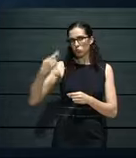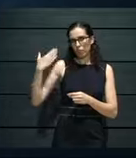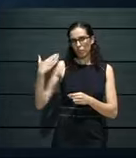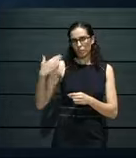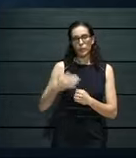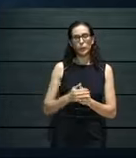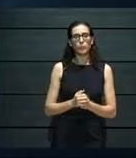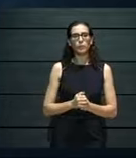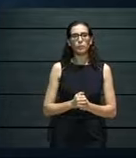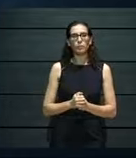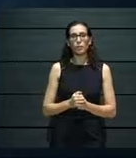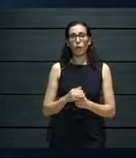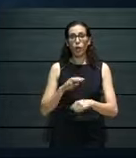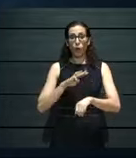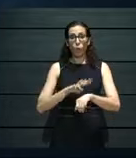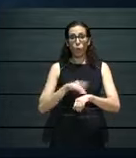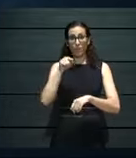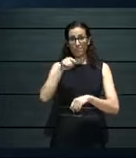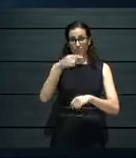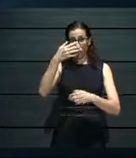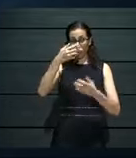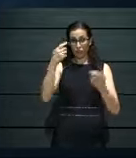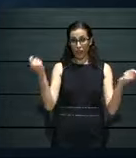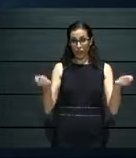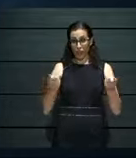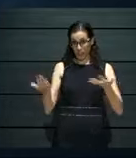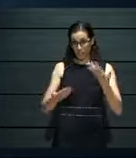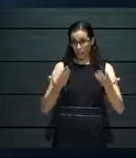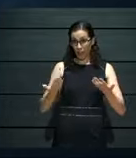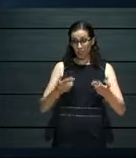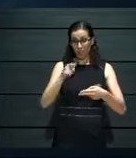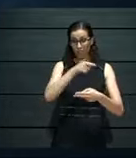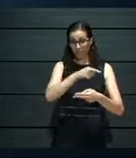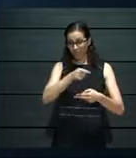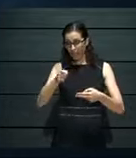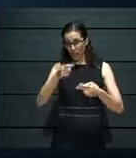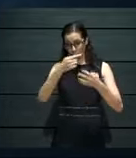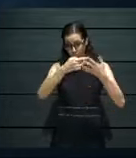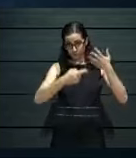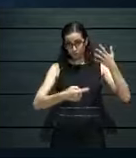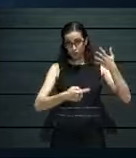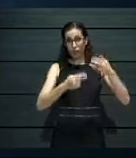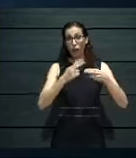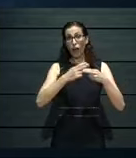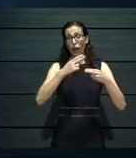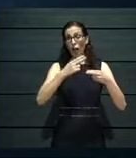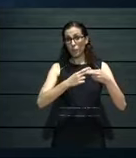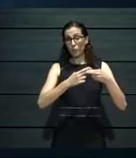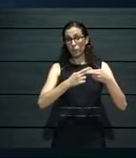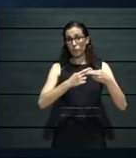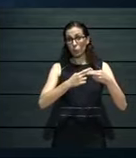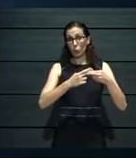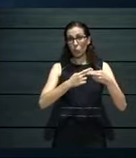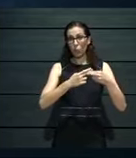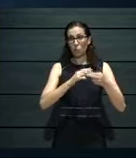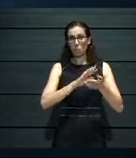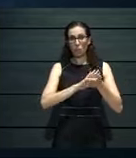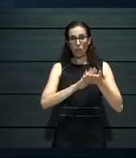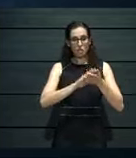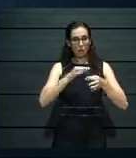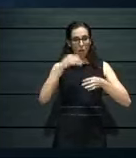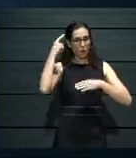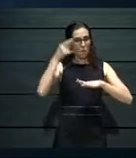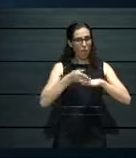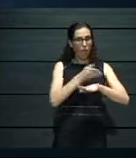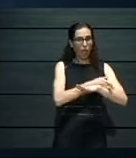these events were all prepared. We had everything set by December last year, but then we